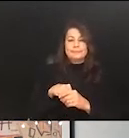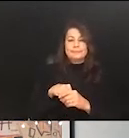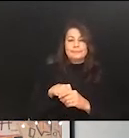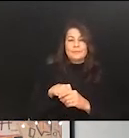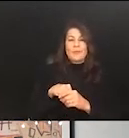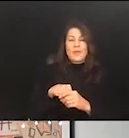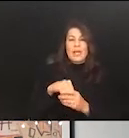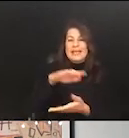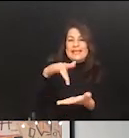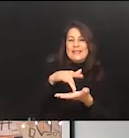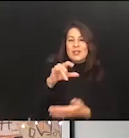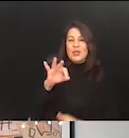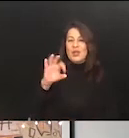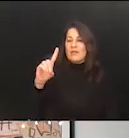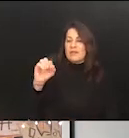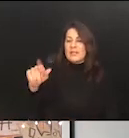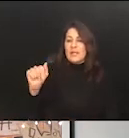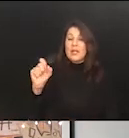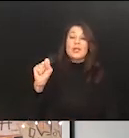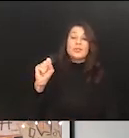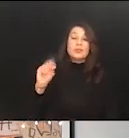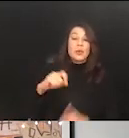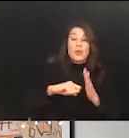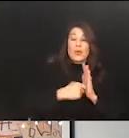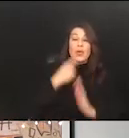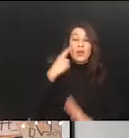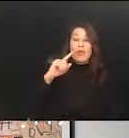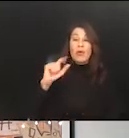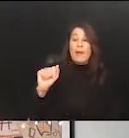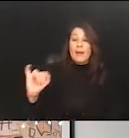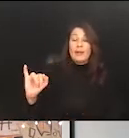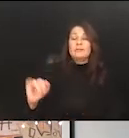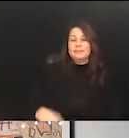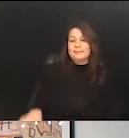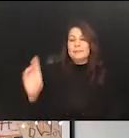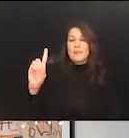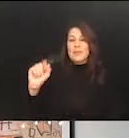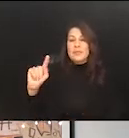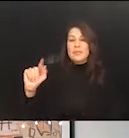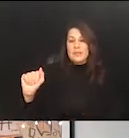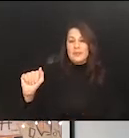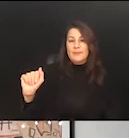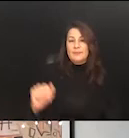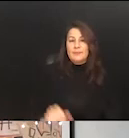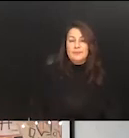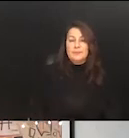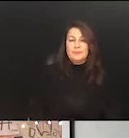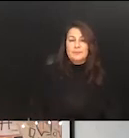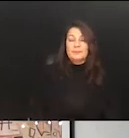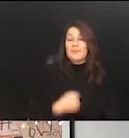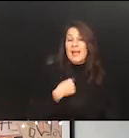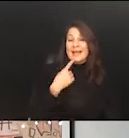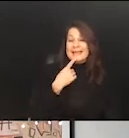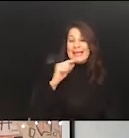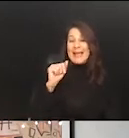the key thing about artificial intelligence is data. I always say AI eats data for